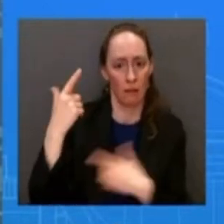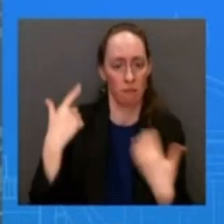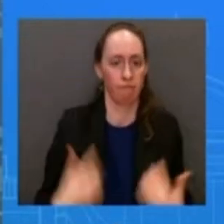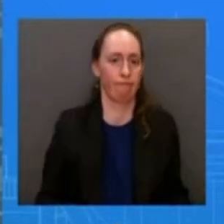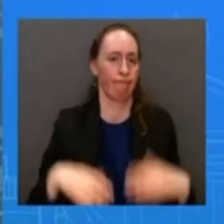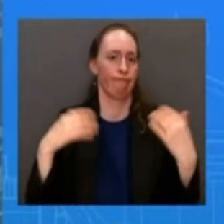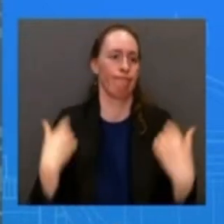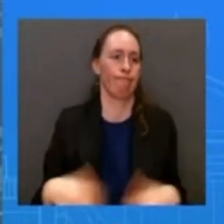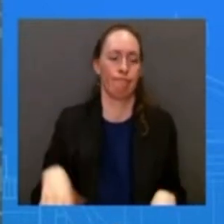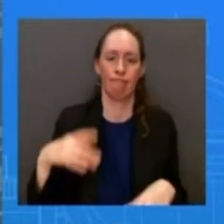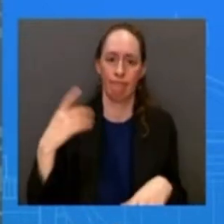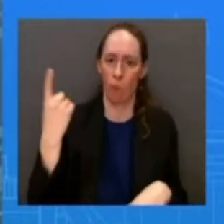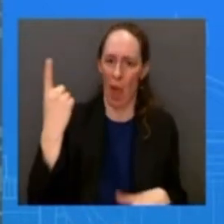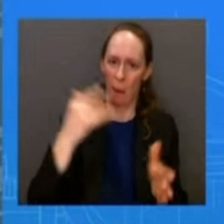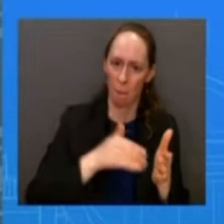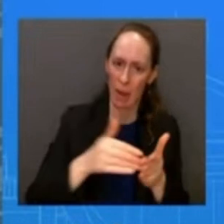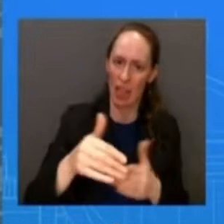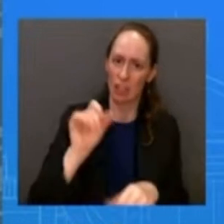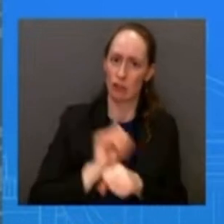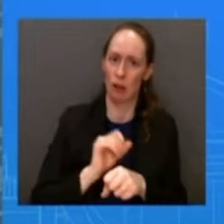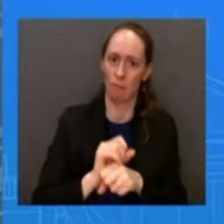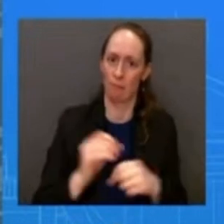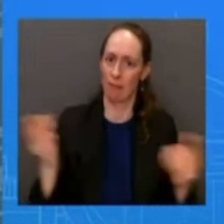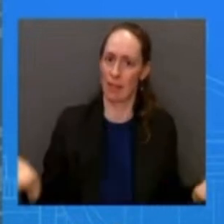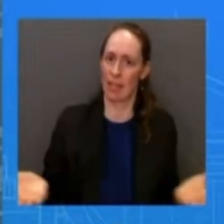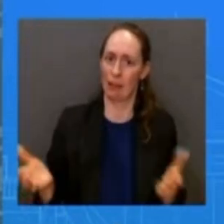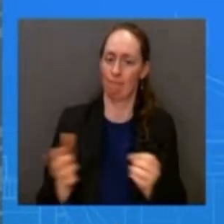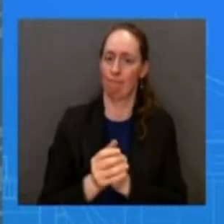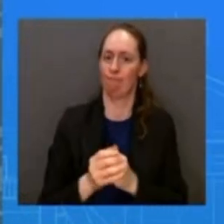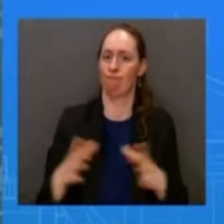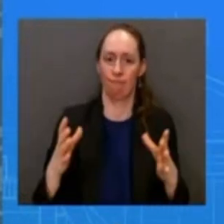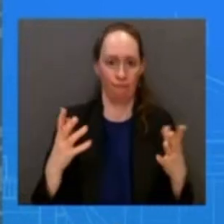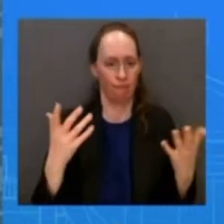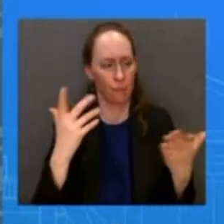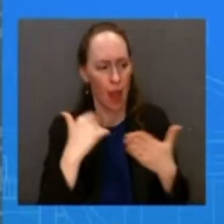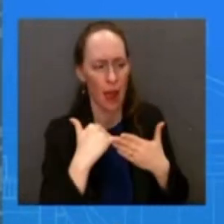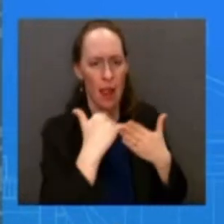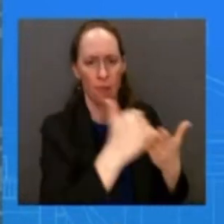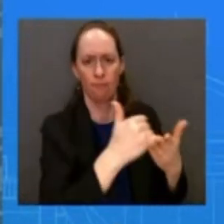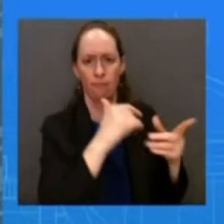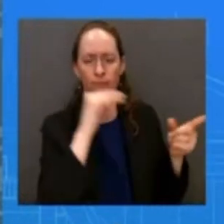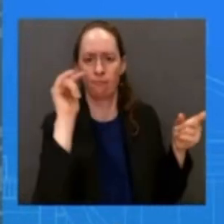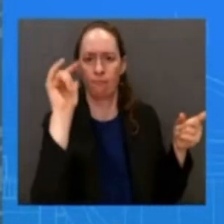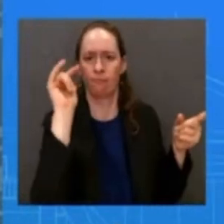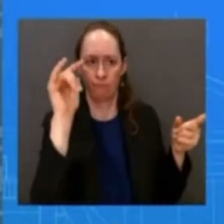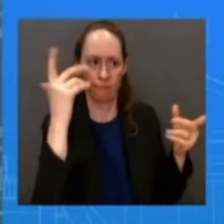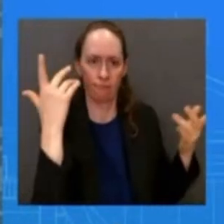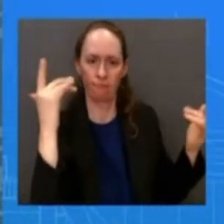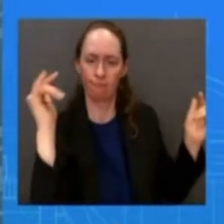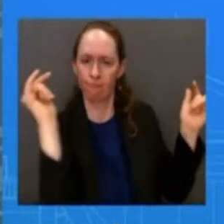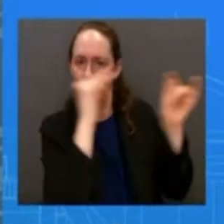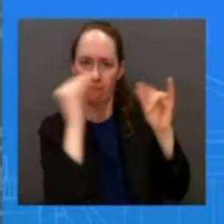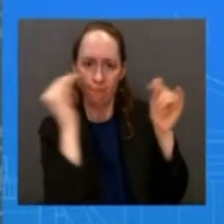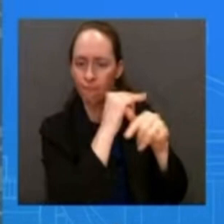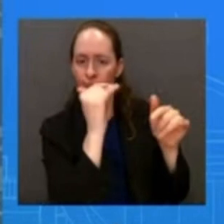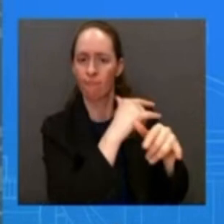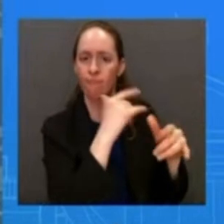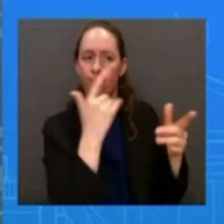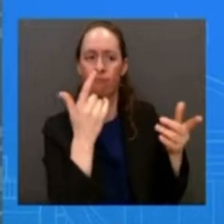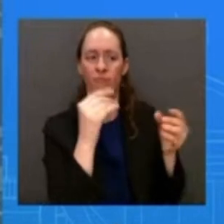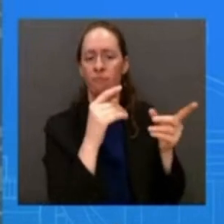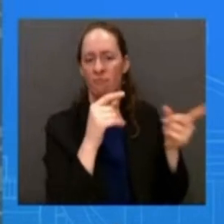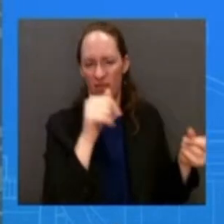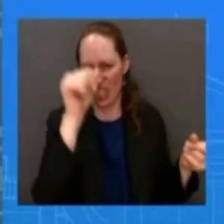meet growing demands of for air transportation in india they also discussed the importance of the strategic technology partners